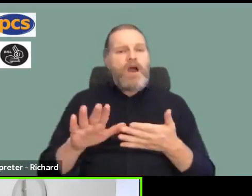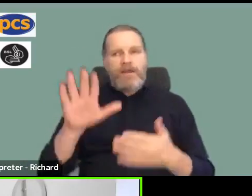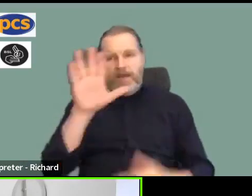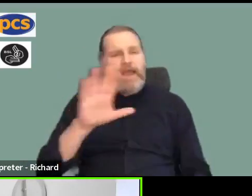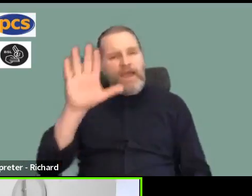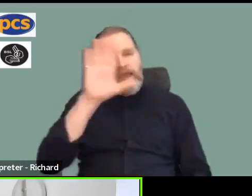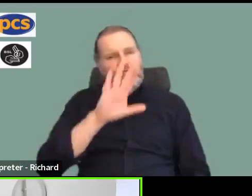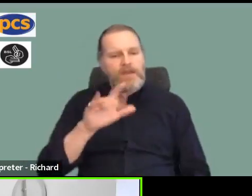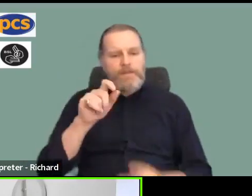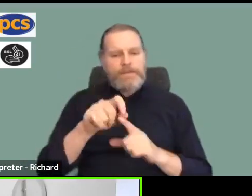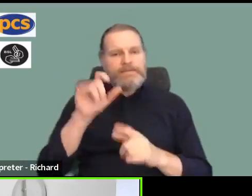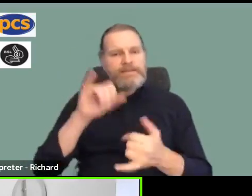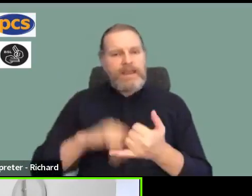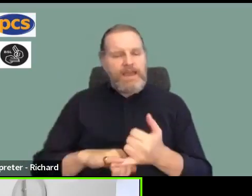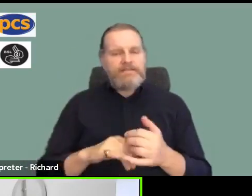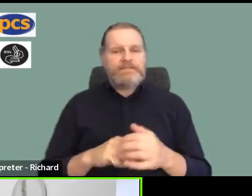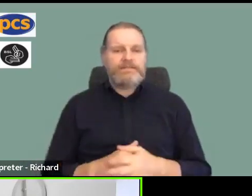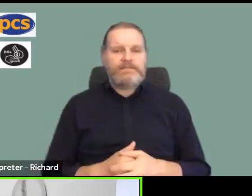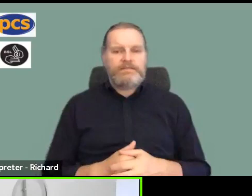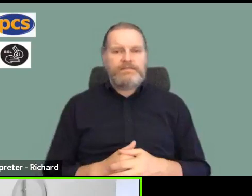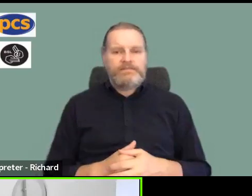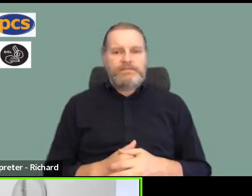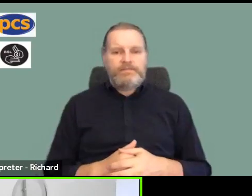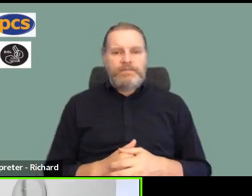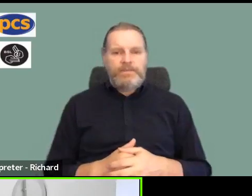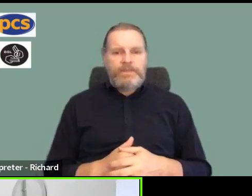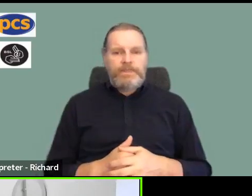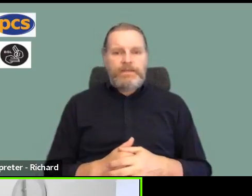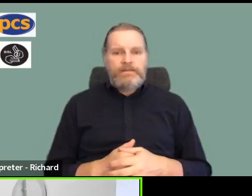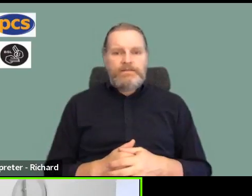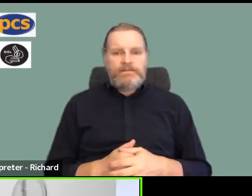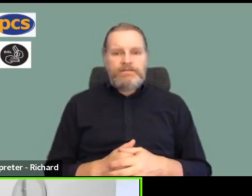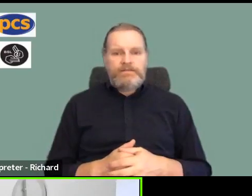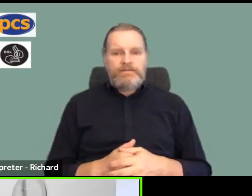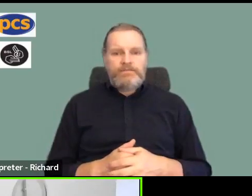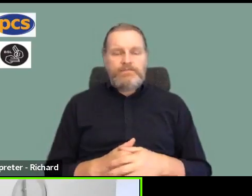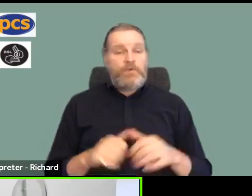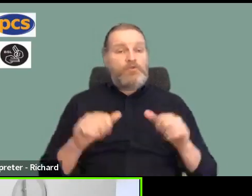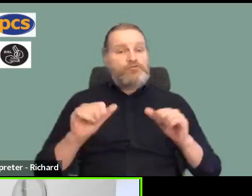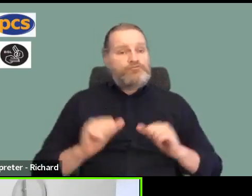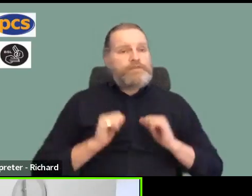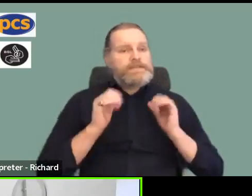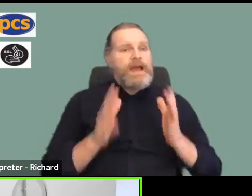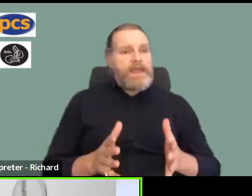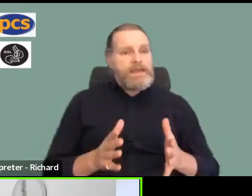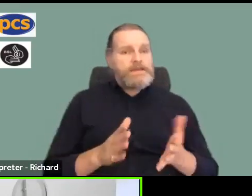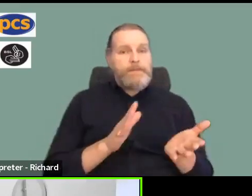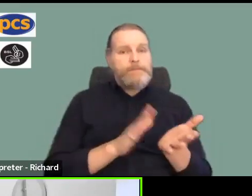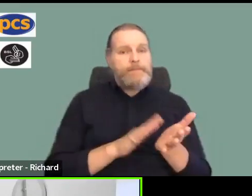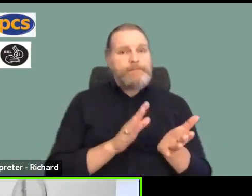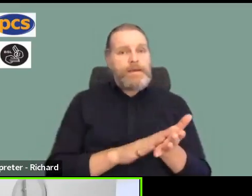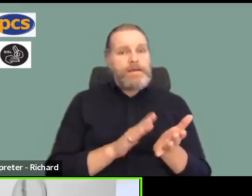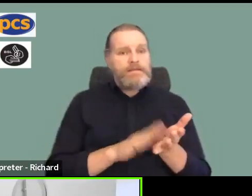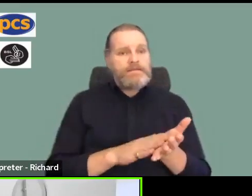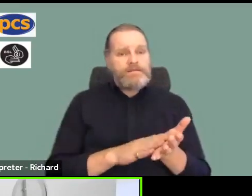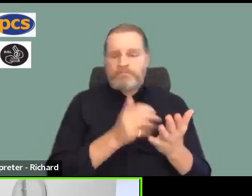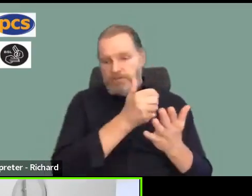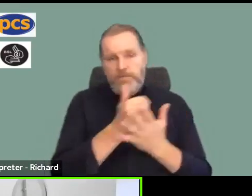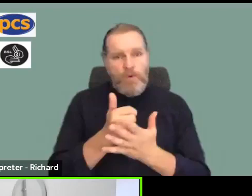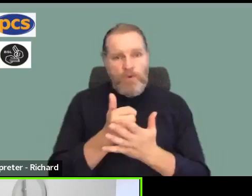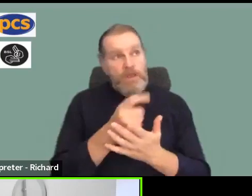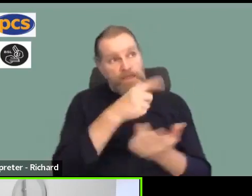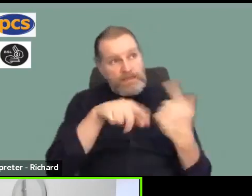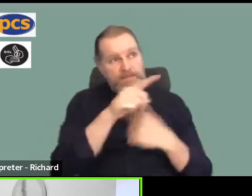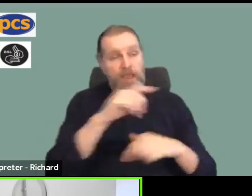Hadfield, Solidarity from PCS Associate and Retired Members, or ARMS in other words. And if we can support you in any way,